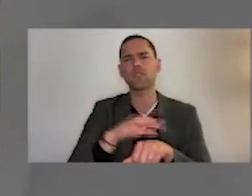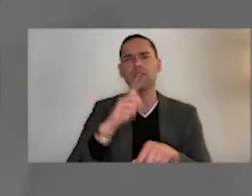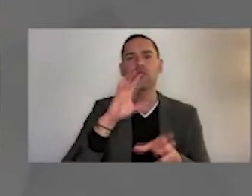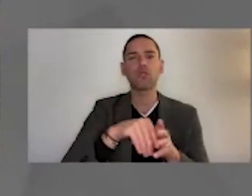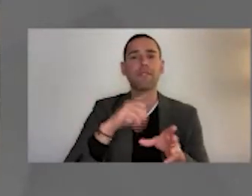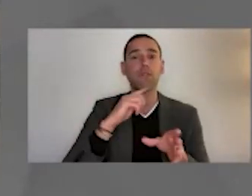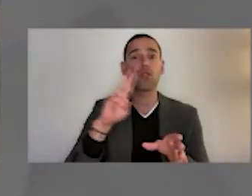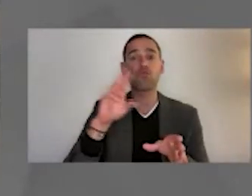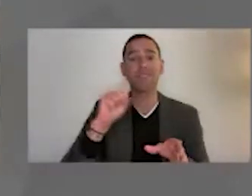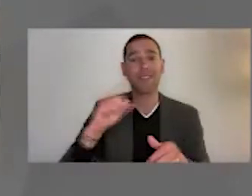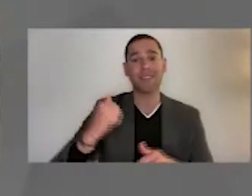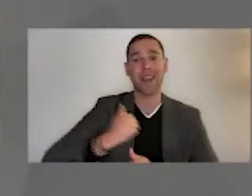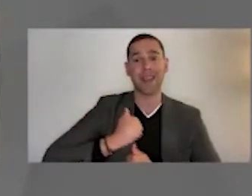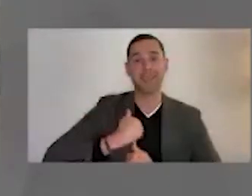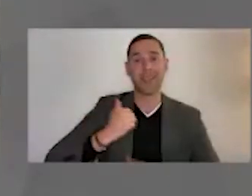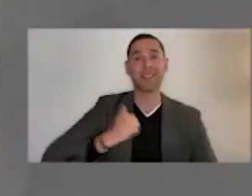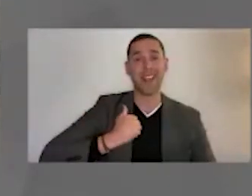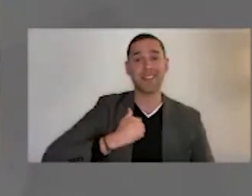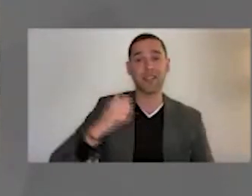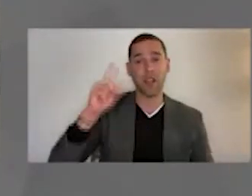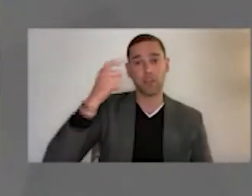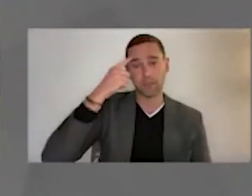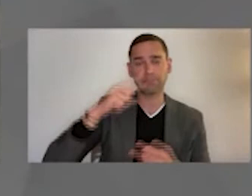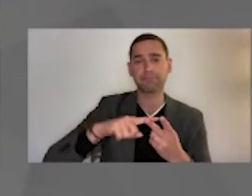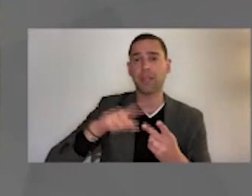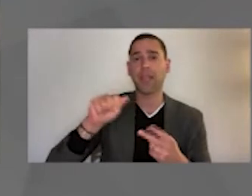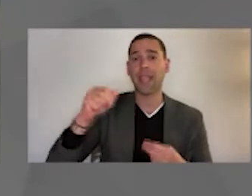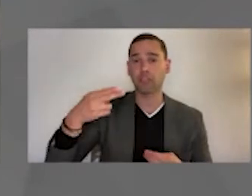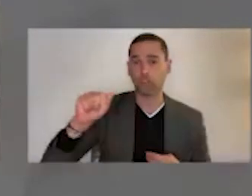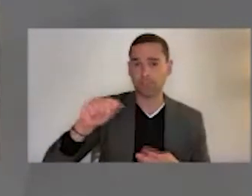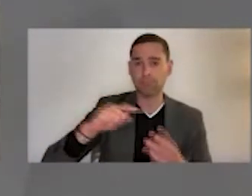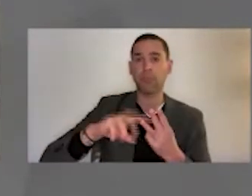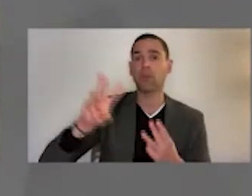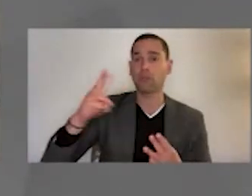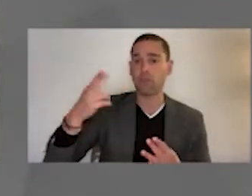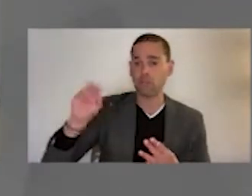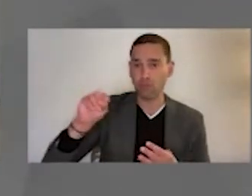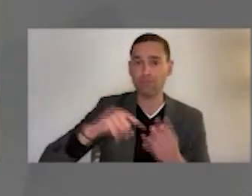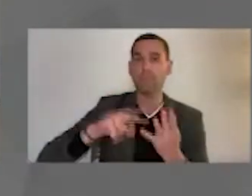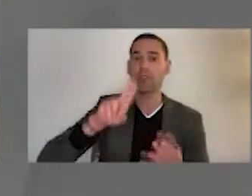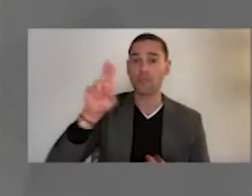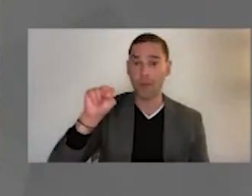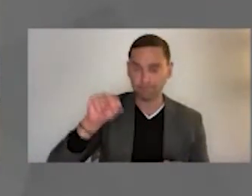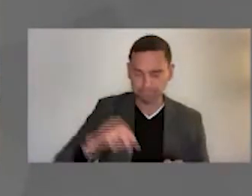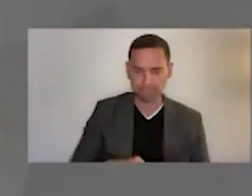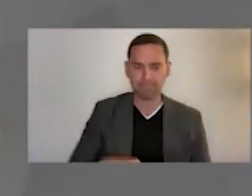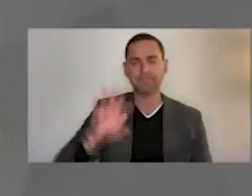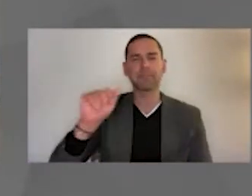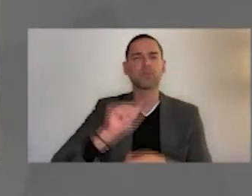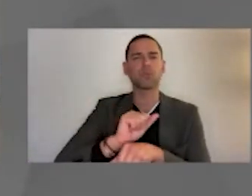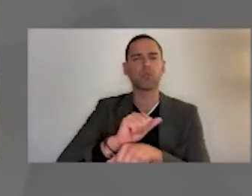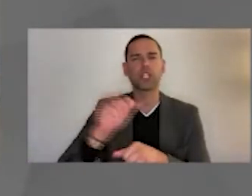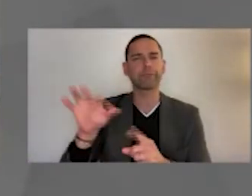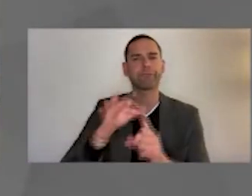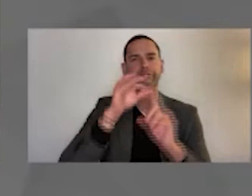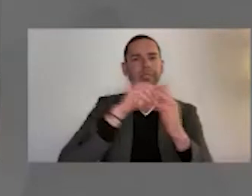Canadian governments, American Heart Association, World Health Organization, and United Nations. His work has been featured in a wide